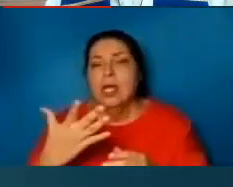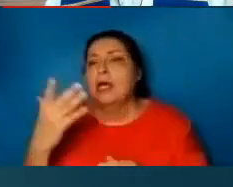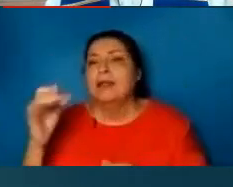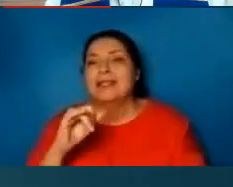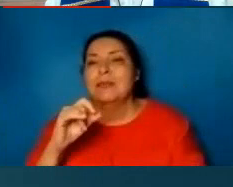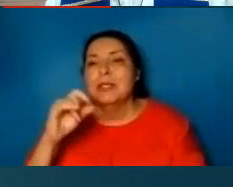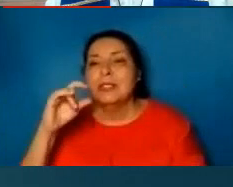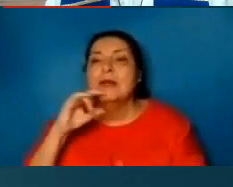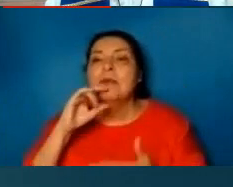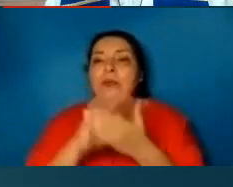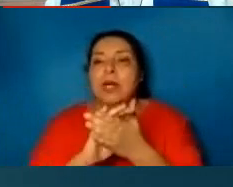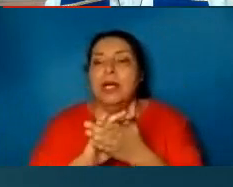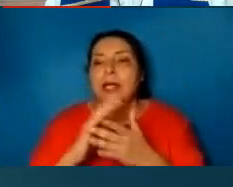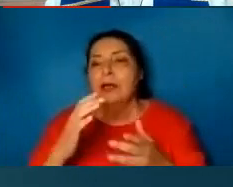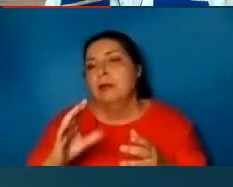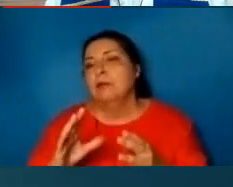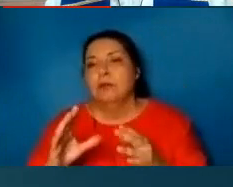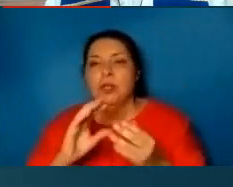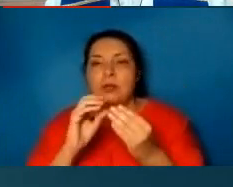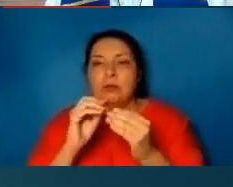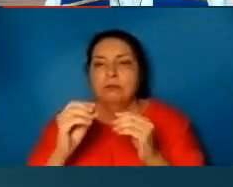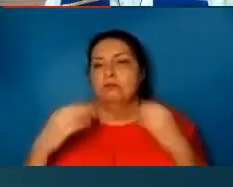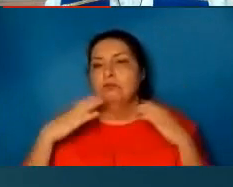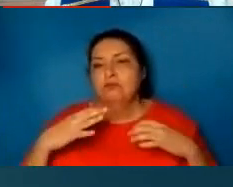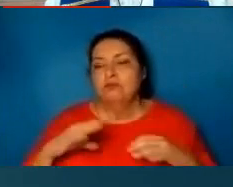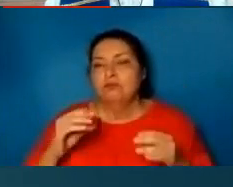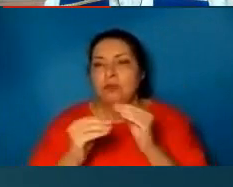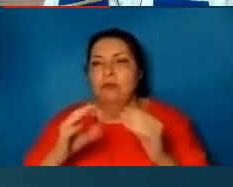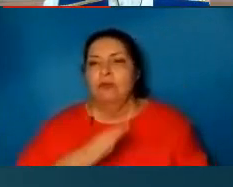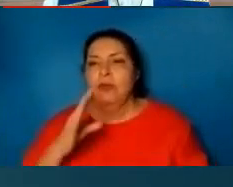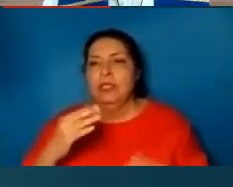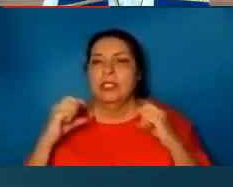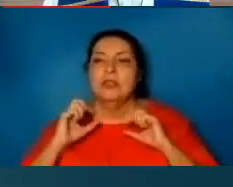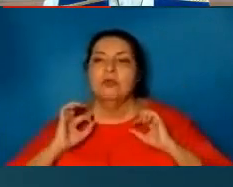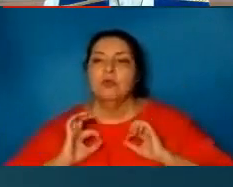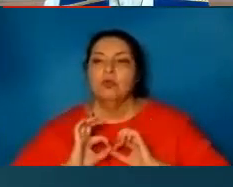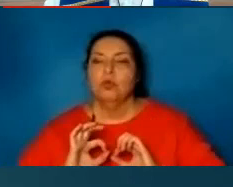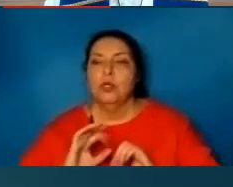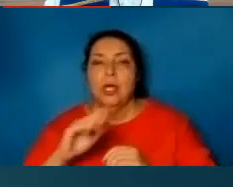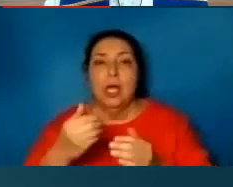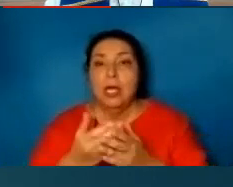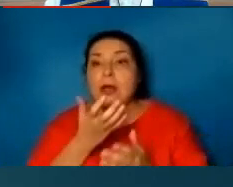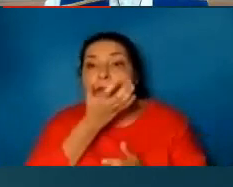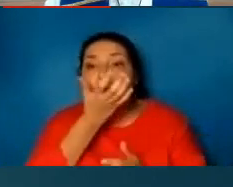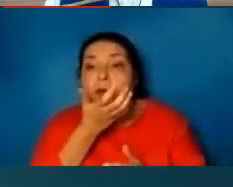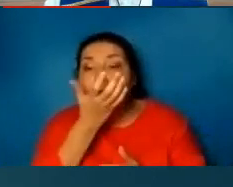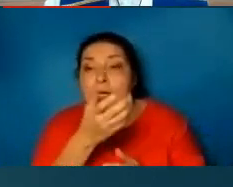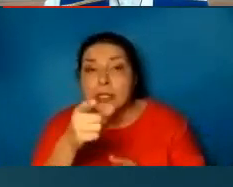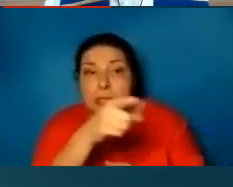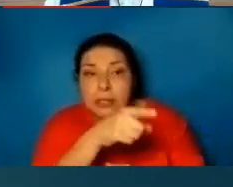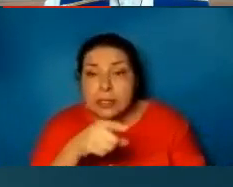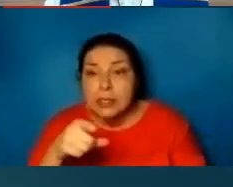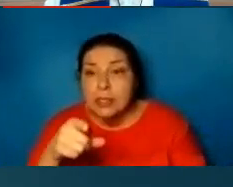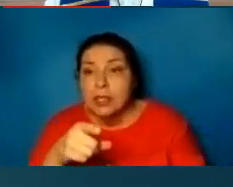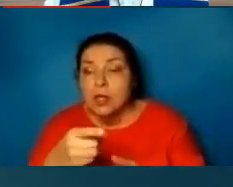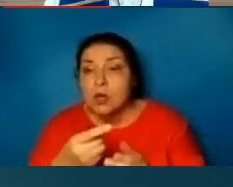jewels. As for the earth brings forth its sprouts, and all the gardens cause what is sown in it to sprout